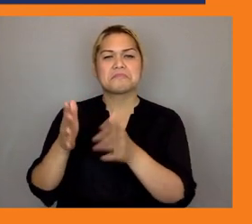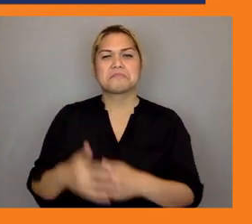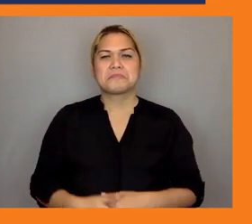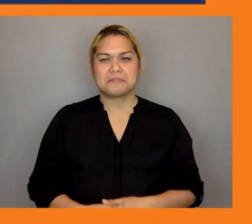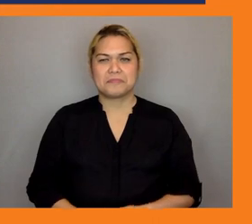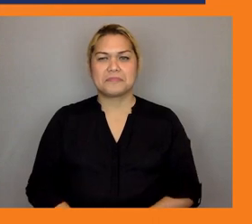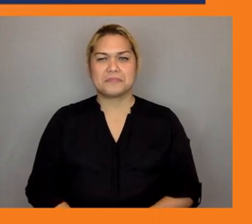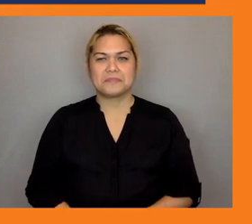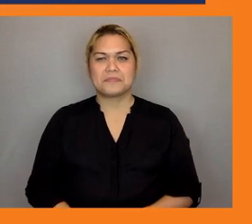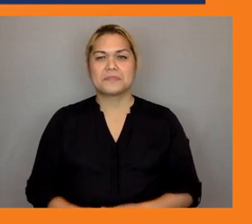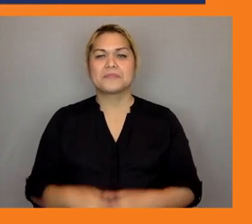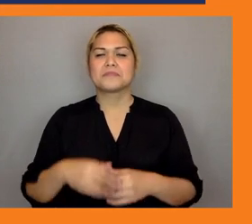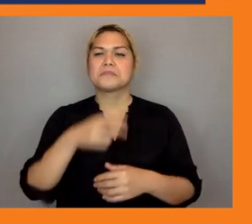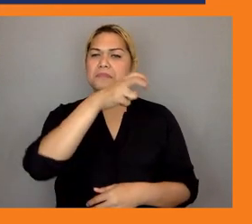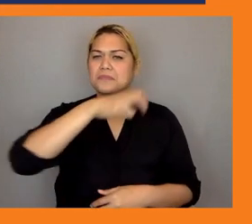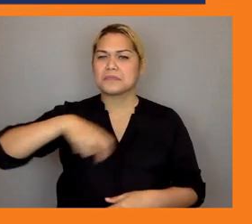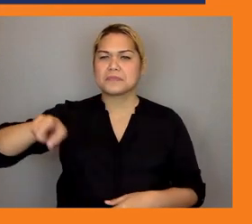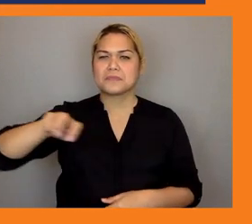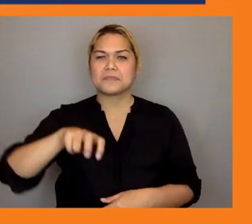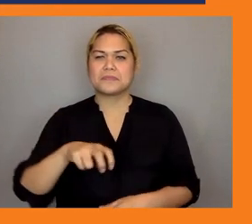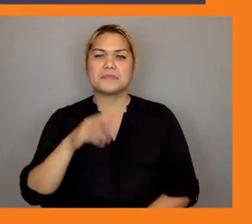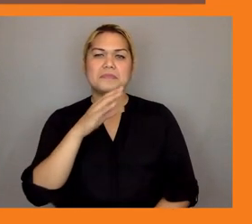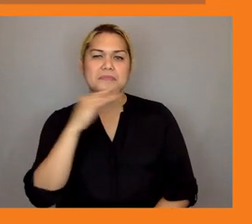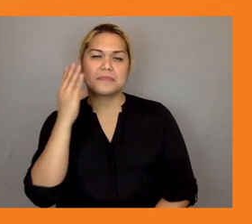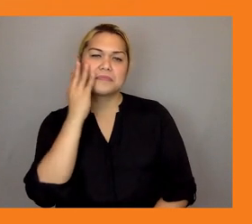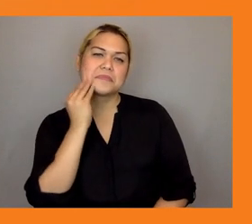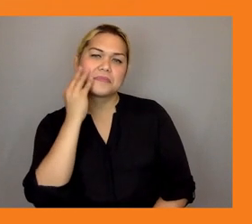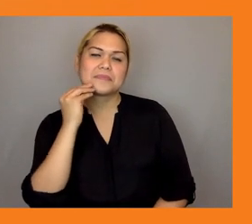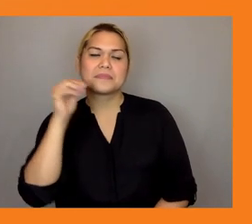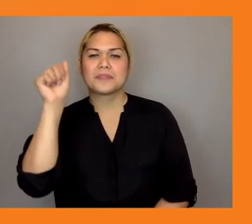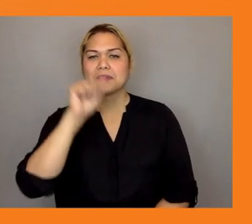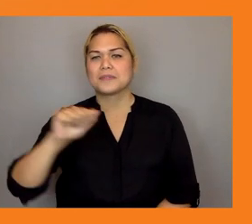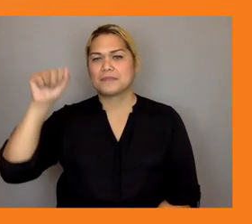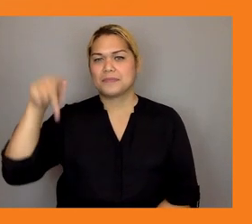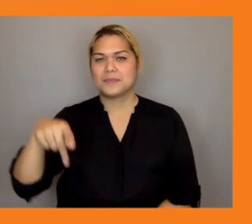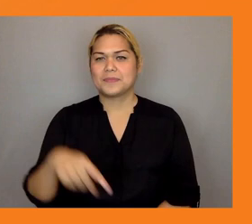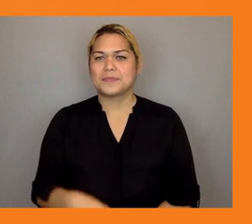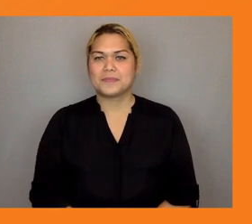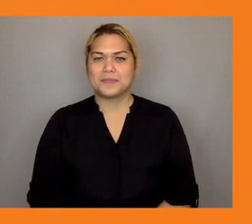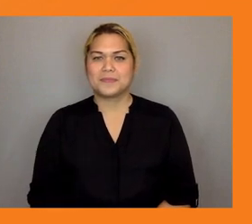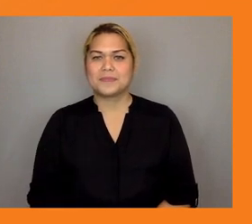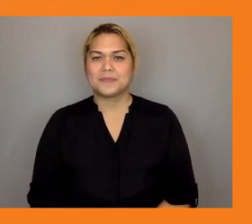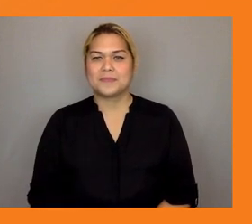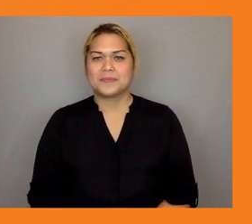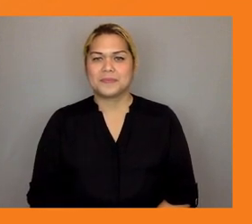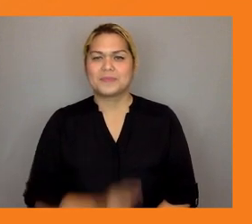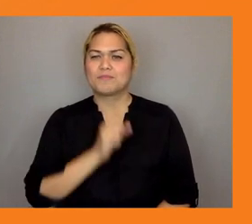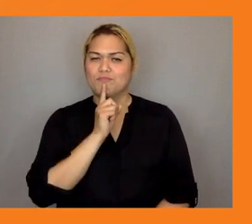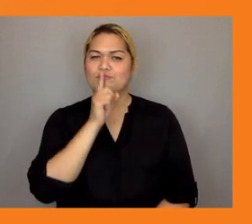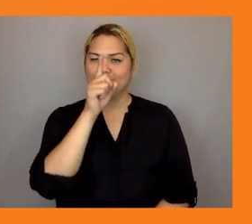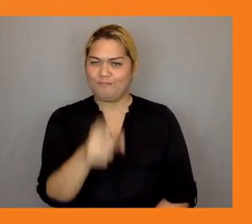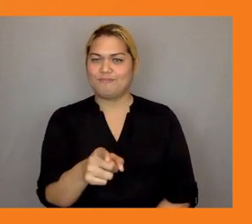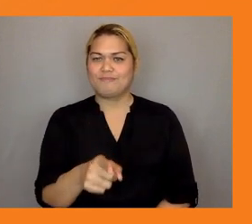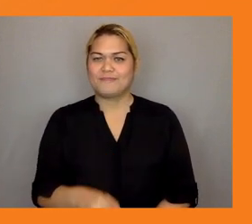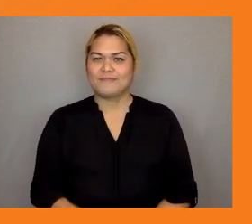absolutely um you know it's a phrase that's getting talked about a lot um so